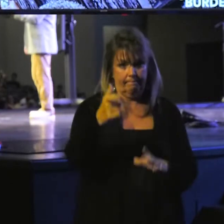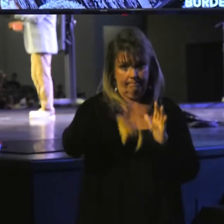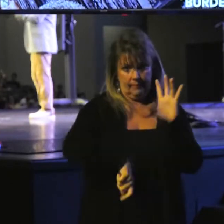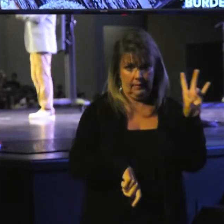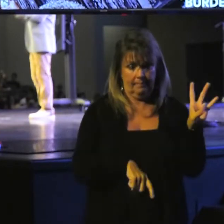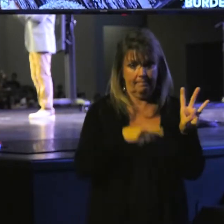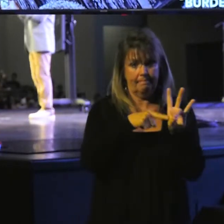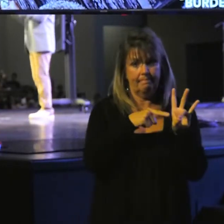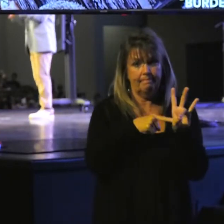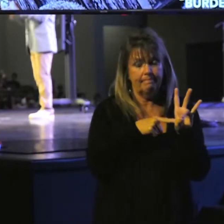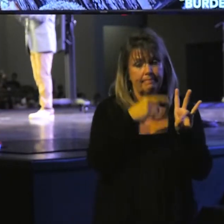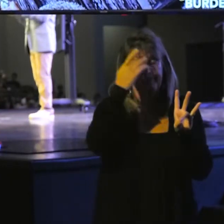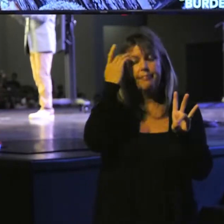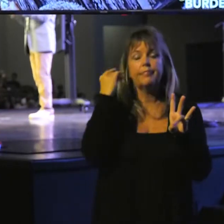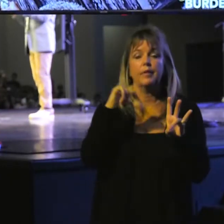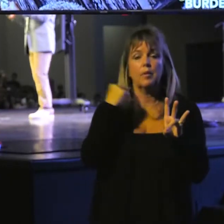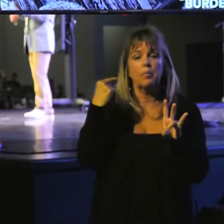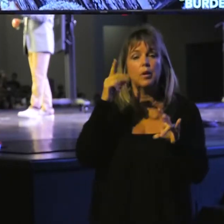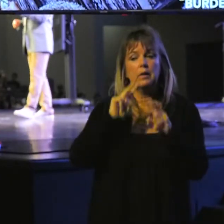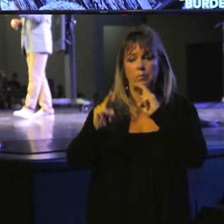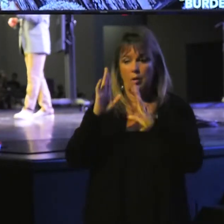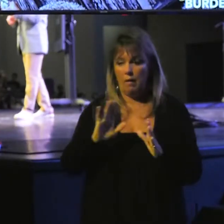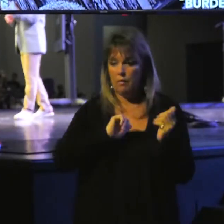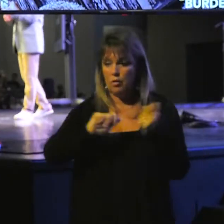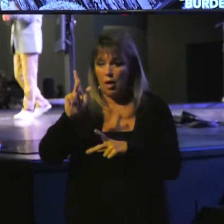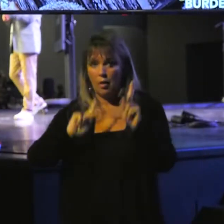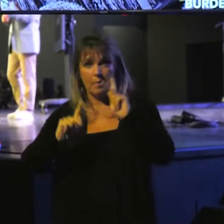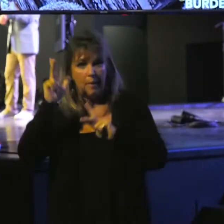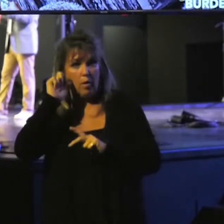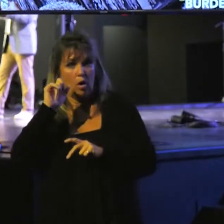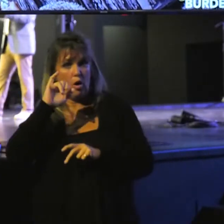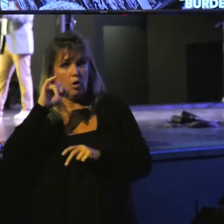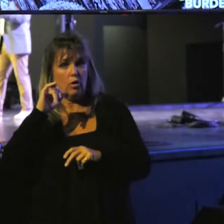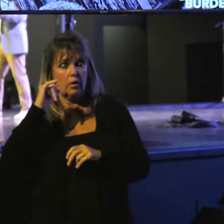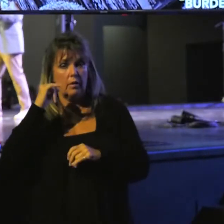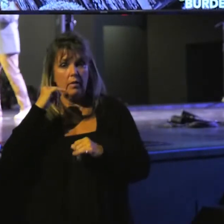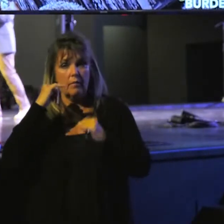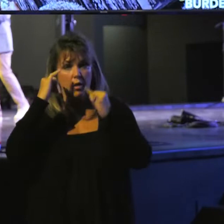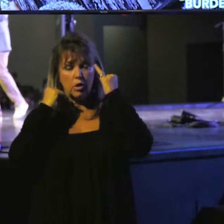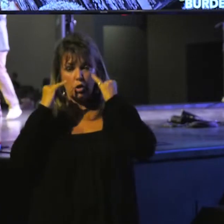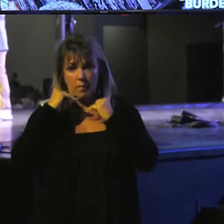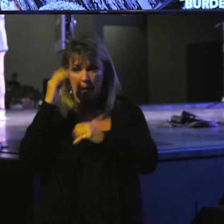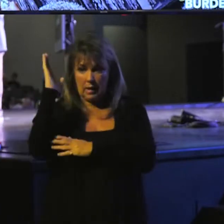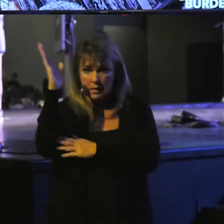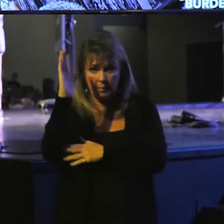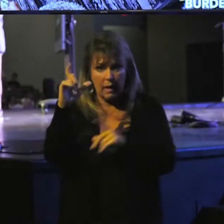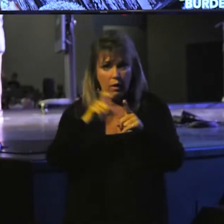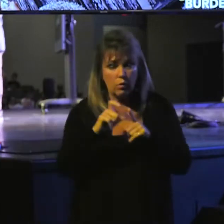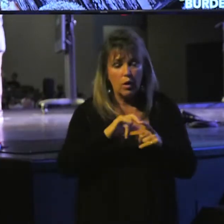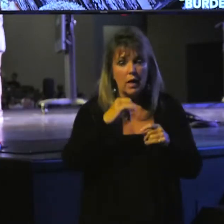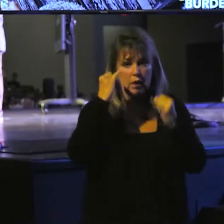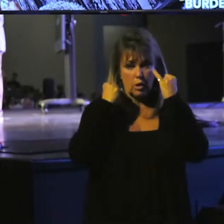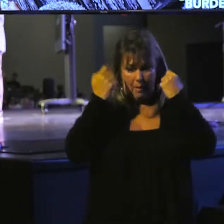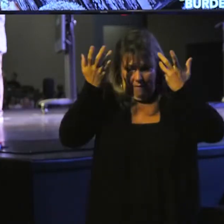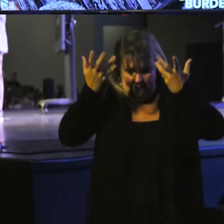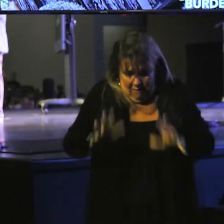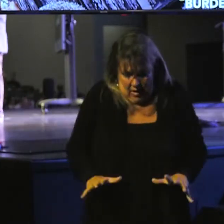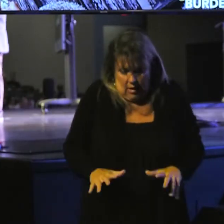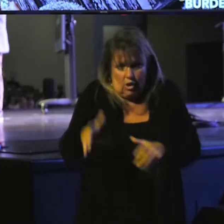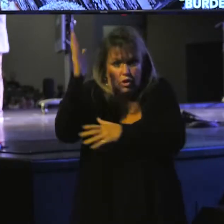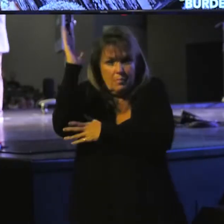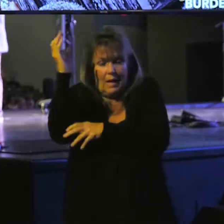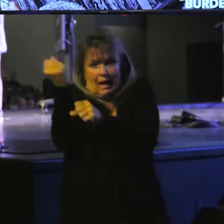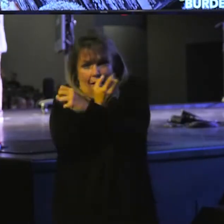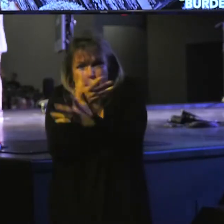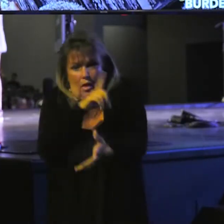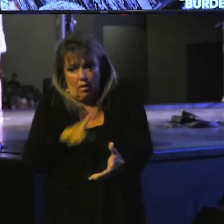7. The priests and the prophets and all the people heard Jeremiah speaking these words in the house of the Lord. And when Jeremiah had finished speaking all that the Lord